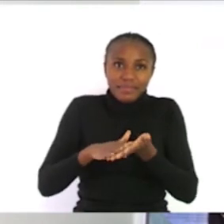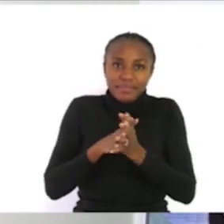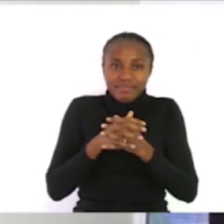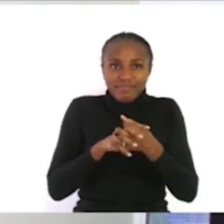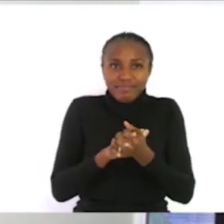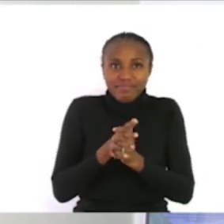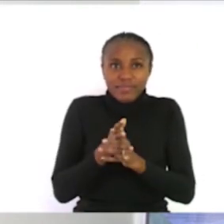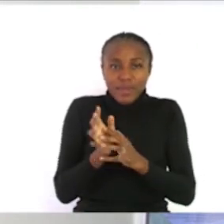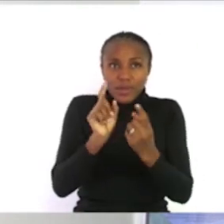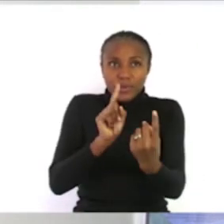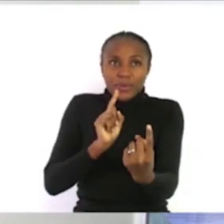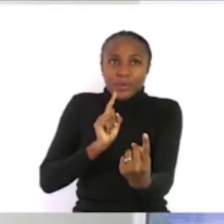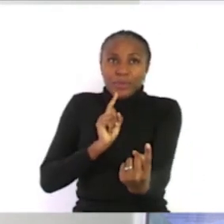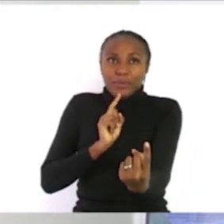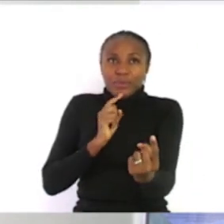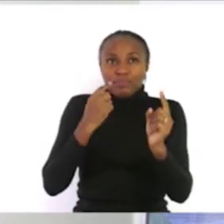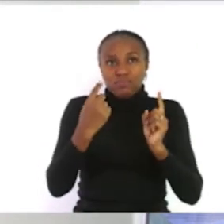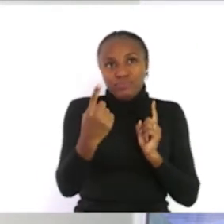practice social distance